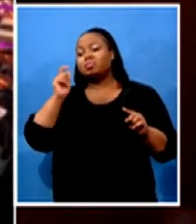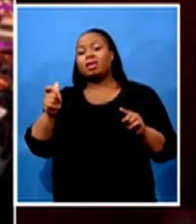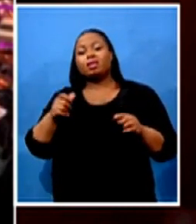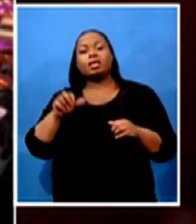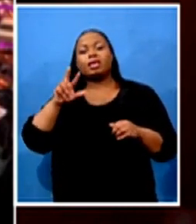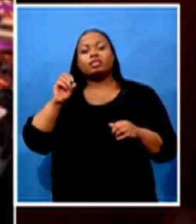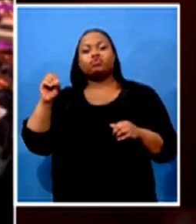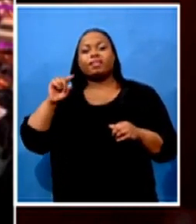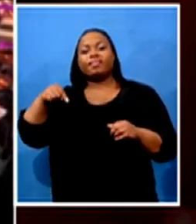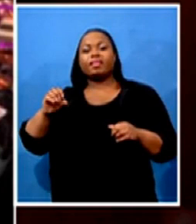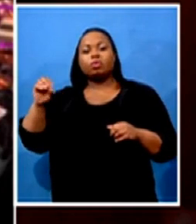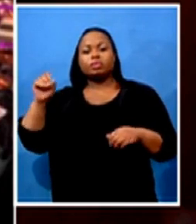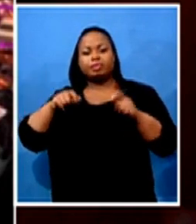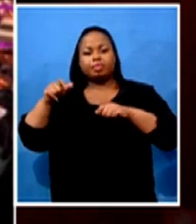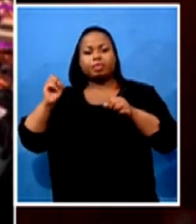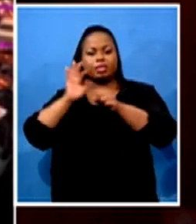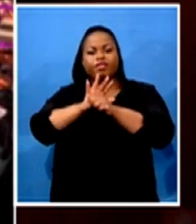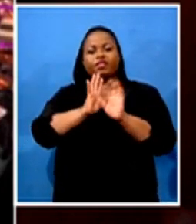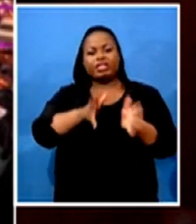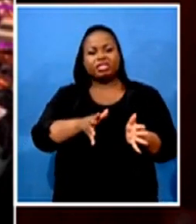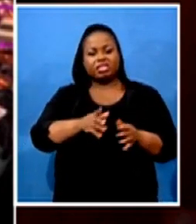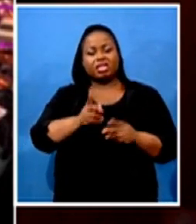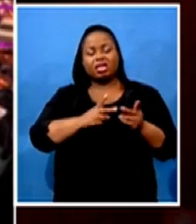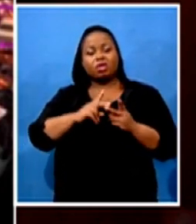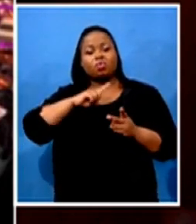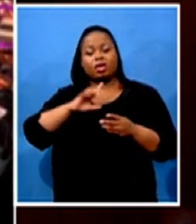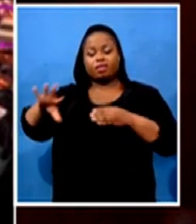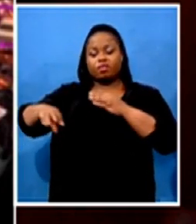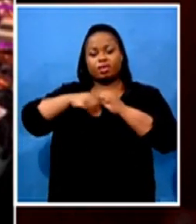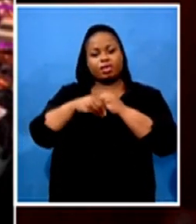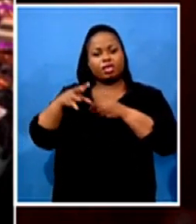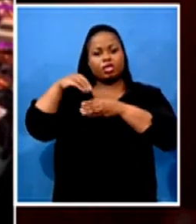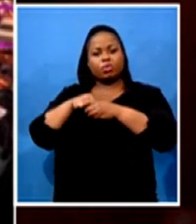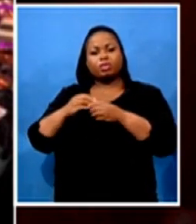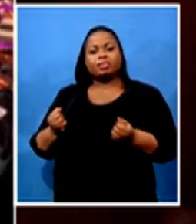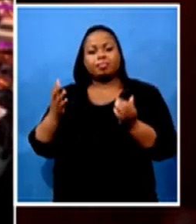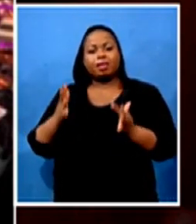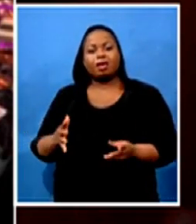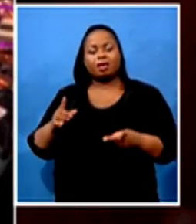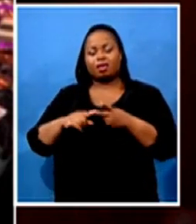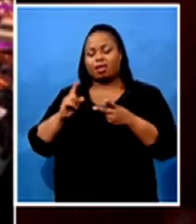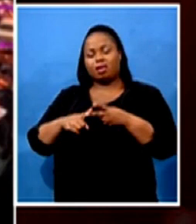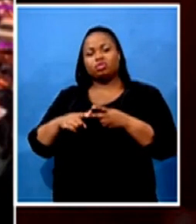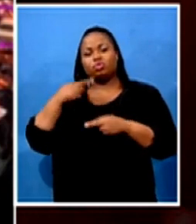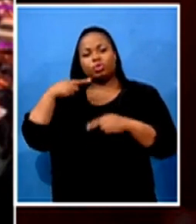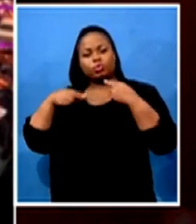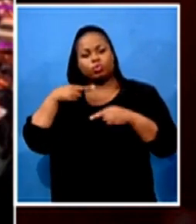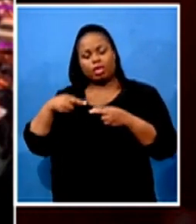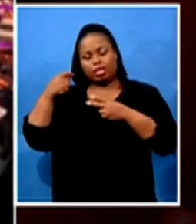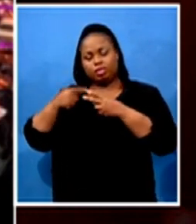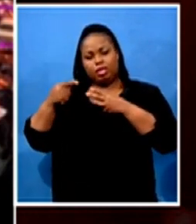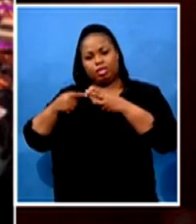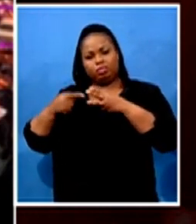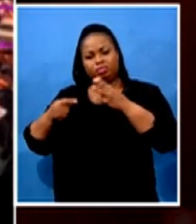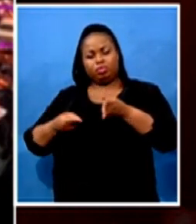Indirectly, if we have to include all the supplies and the producers to restaurants, as well as the community services that come into the restaurants and